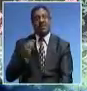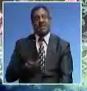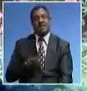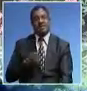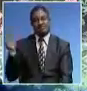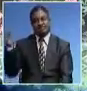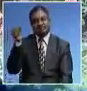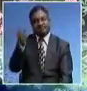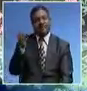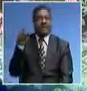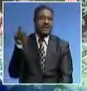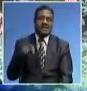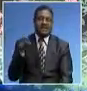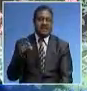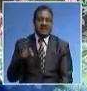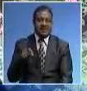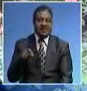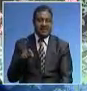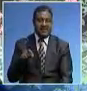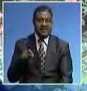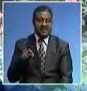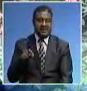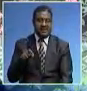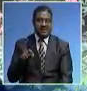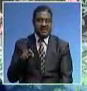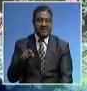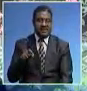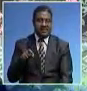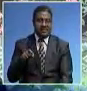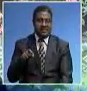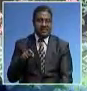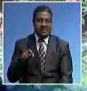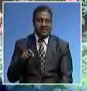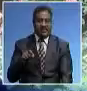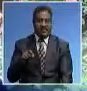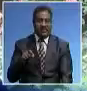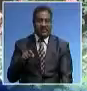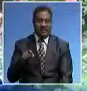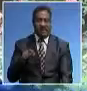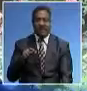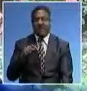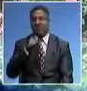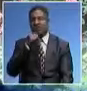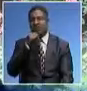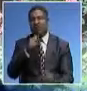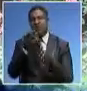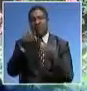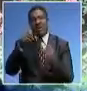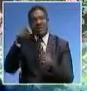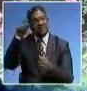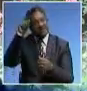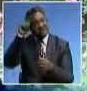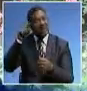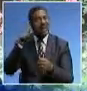It will not bring the house into parity, gender parity, but it will help